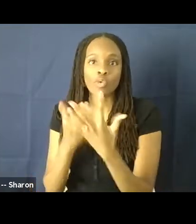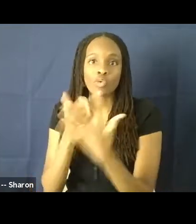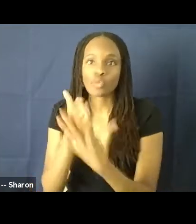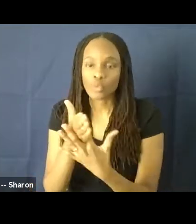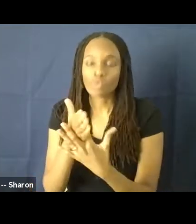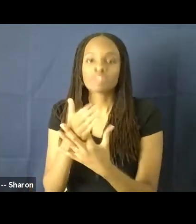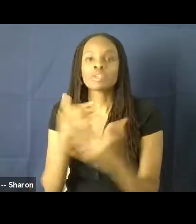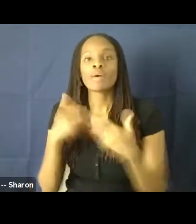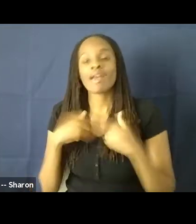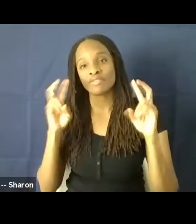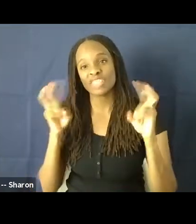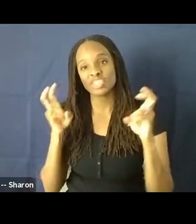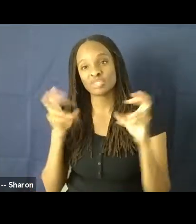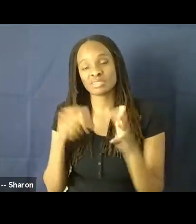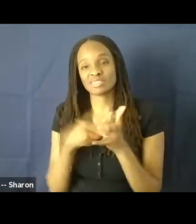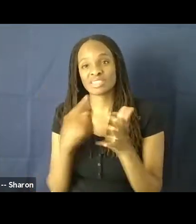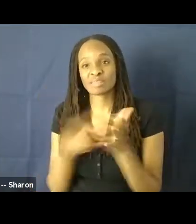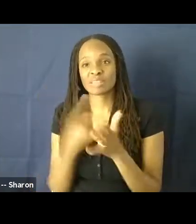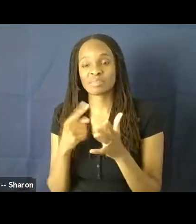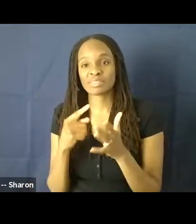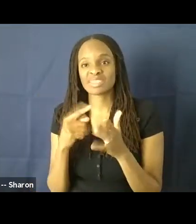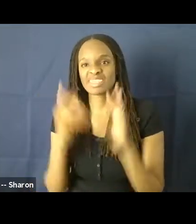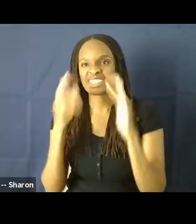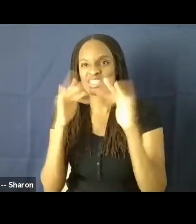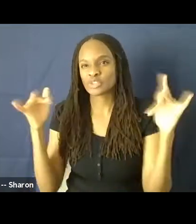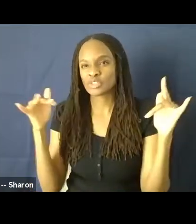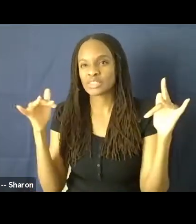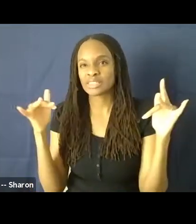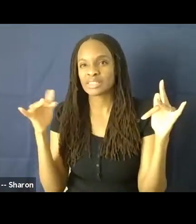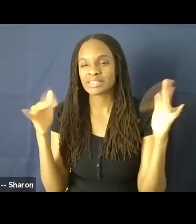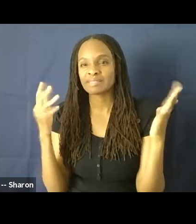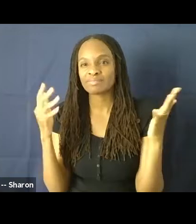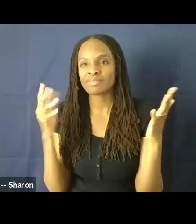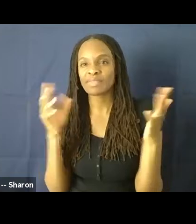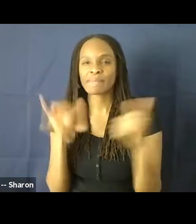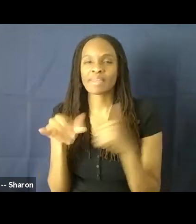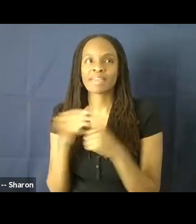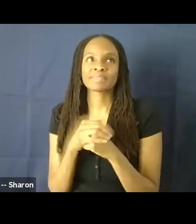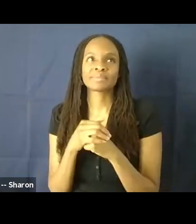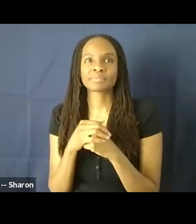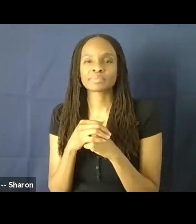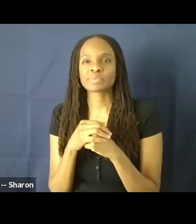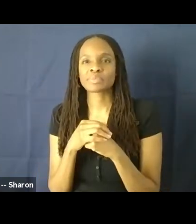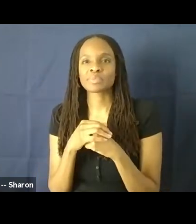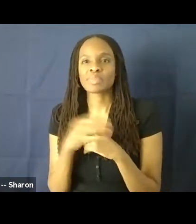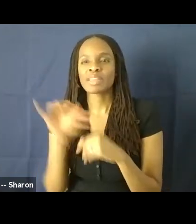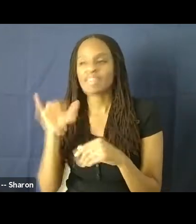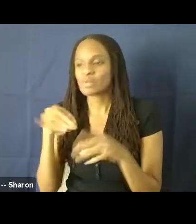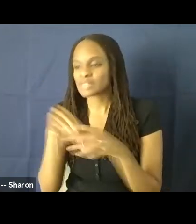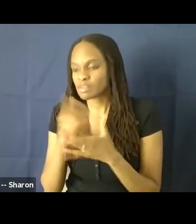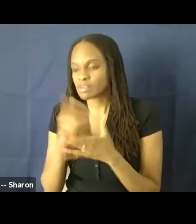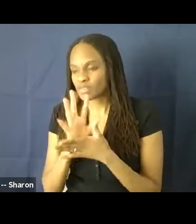sometimes like the diversity slot higher, which is something that was in the movie late night.